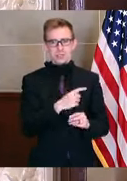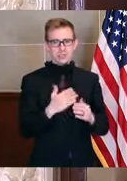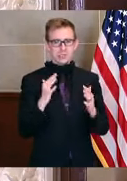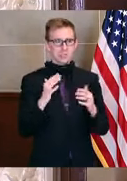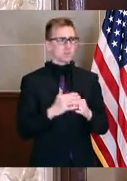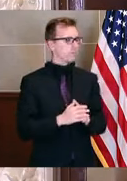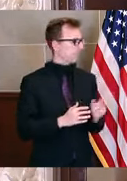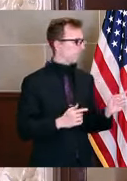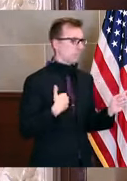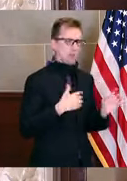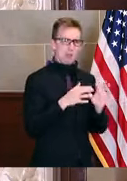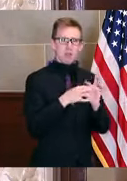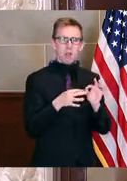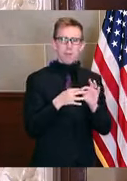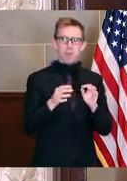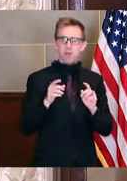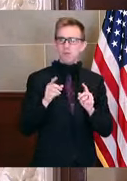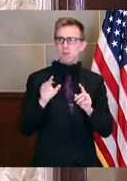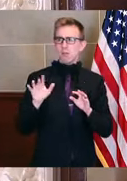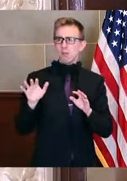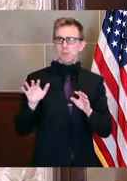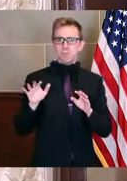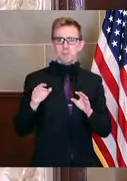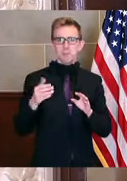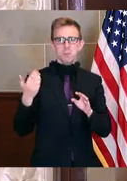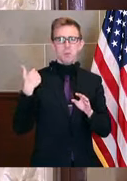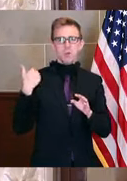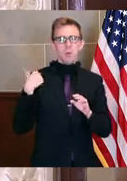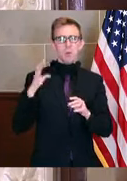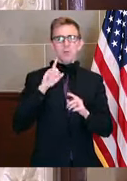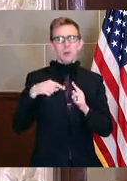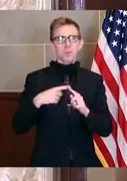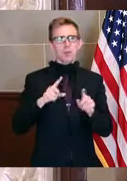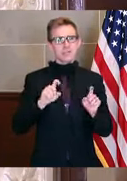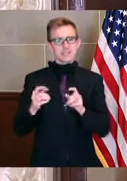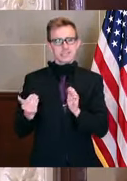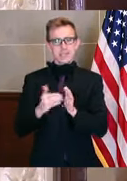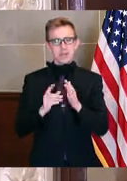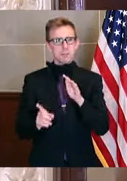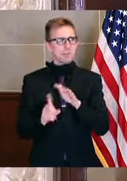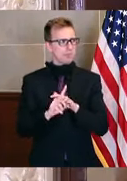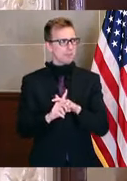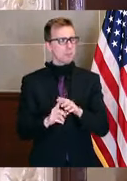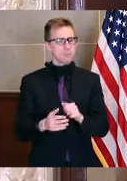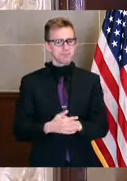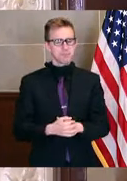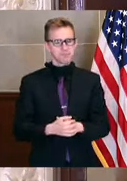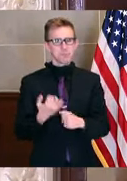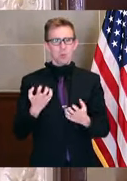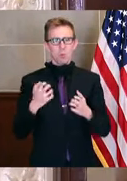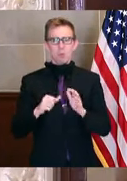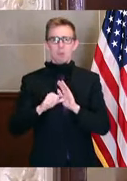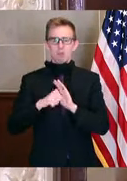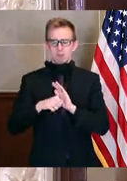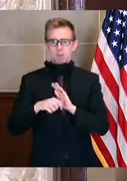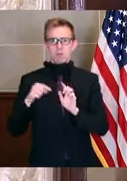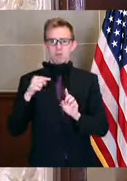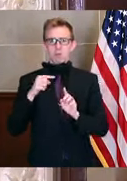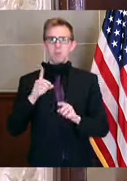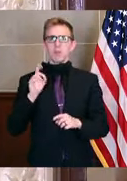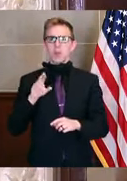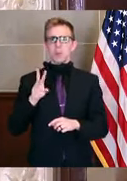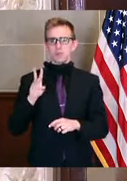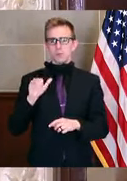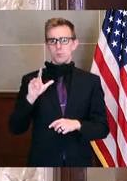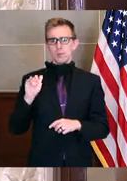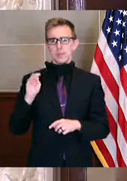Let me make a comment on a while ago. It was talking about testing again. And I just want to stress this point when Dr. Williams